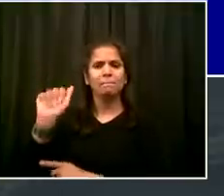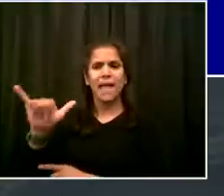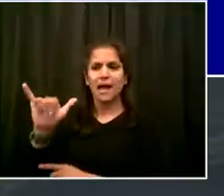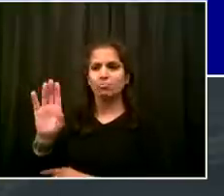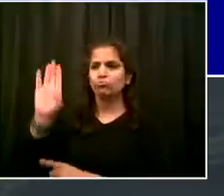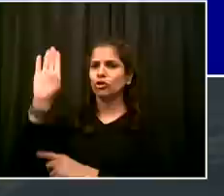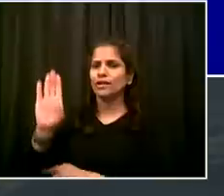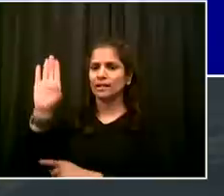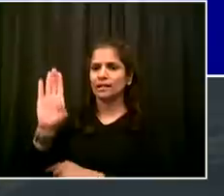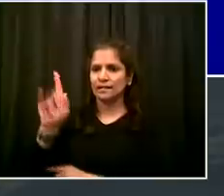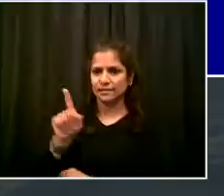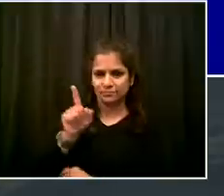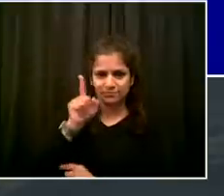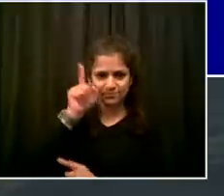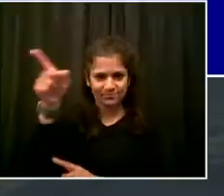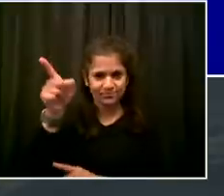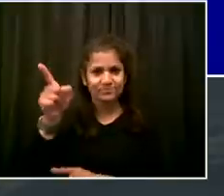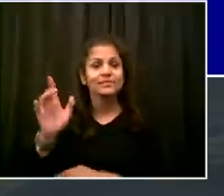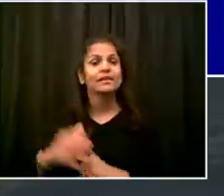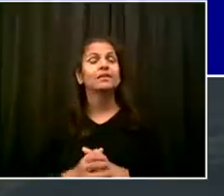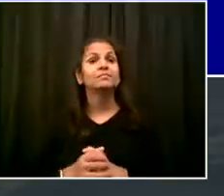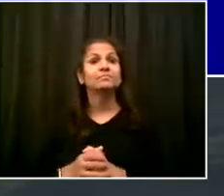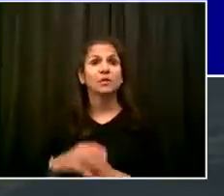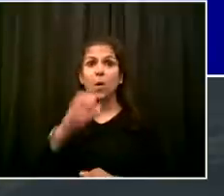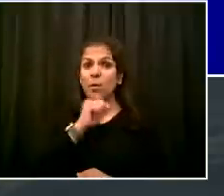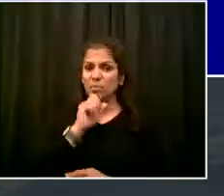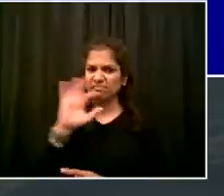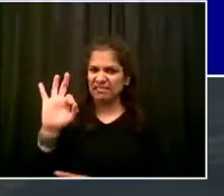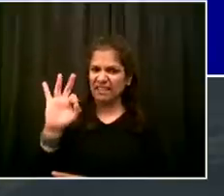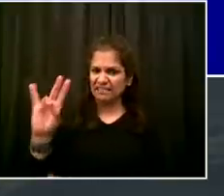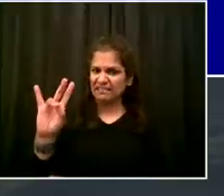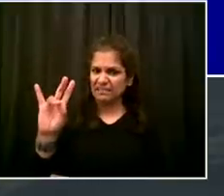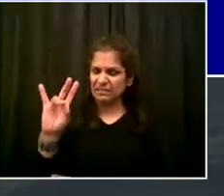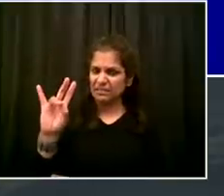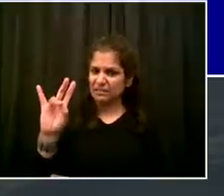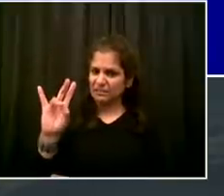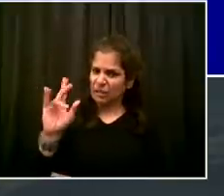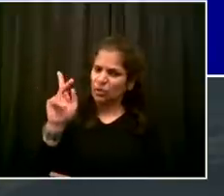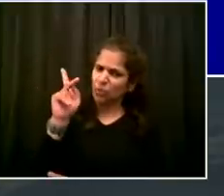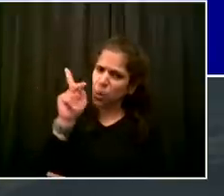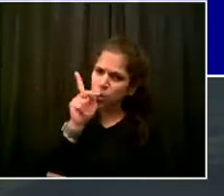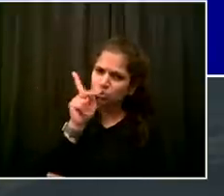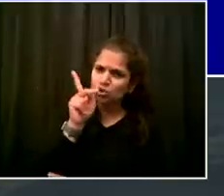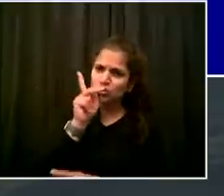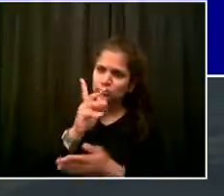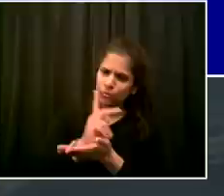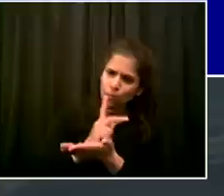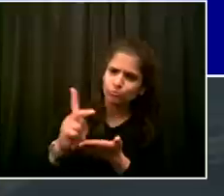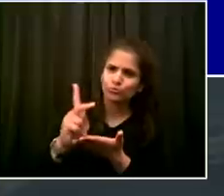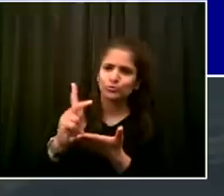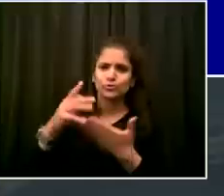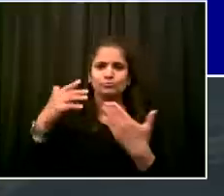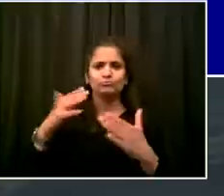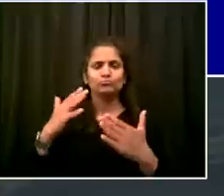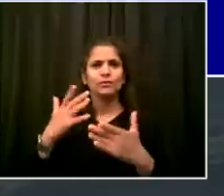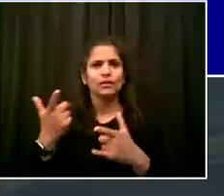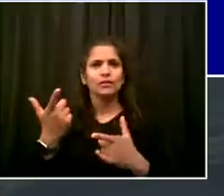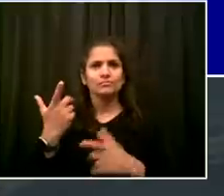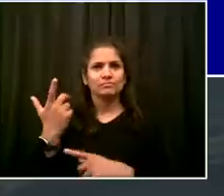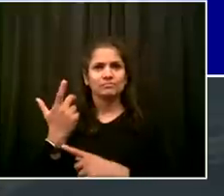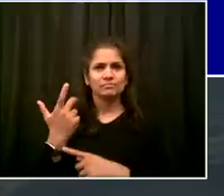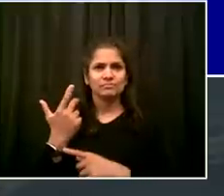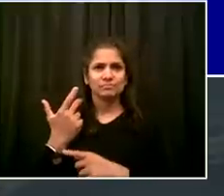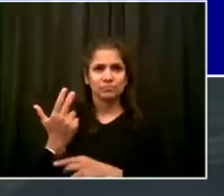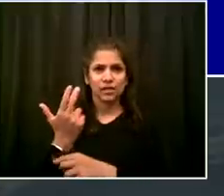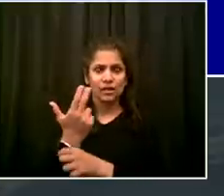She's a great-grandmother of 13, and she receives senior kosher meals through